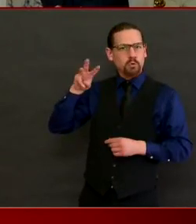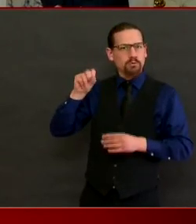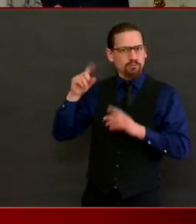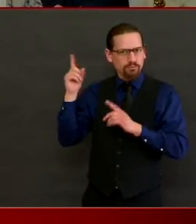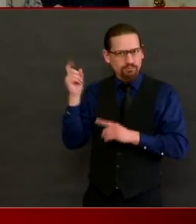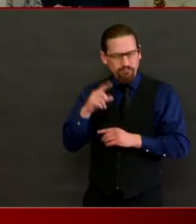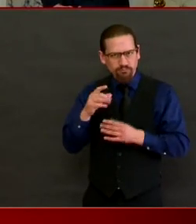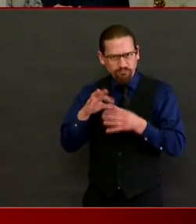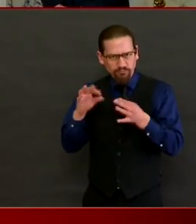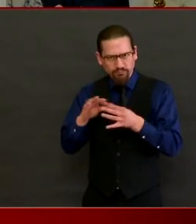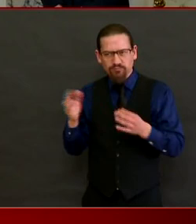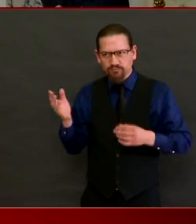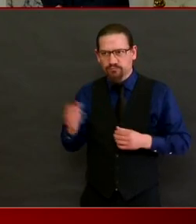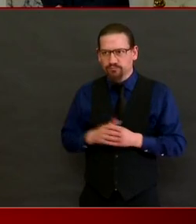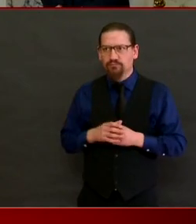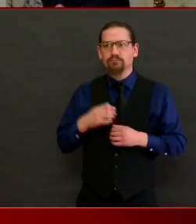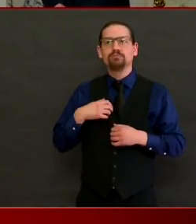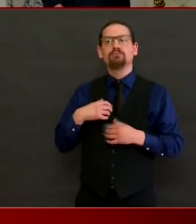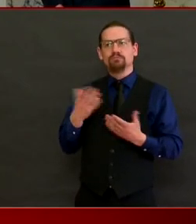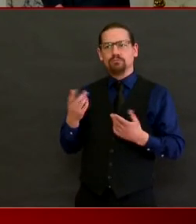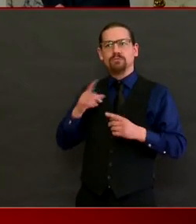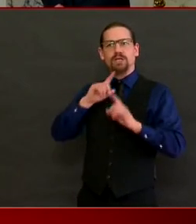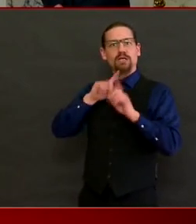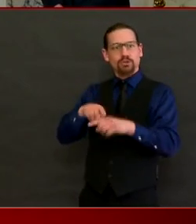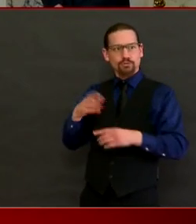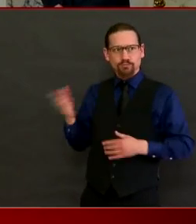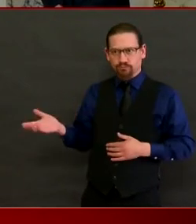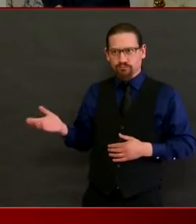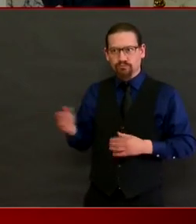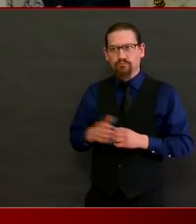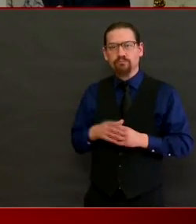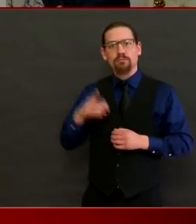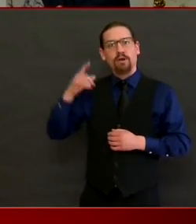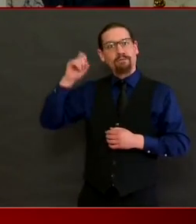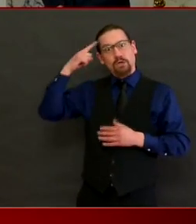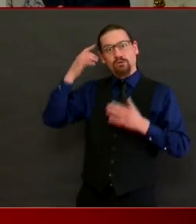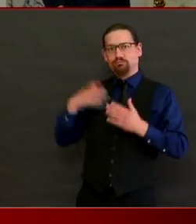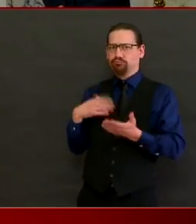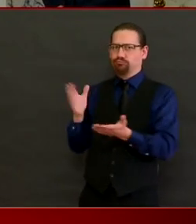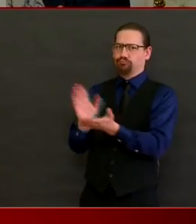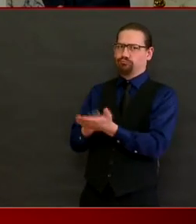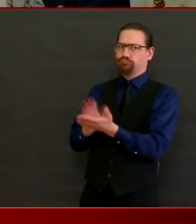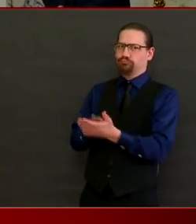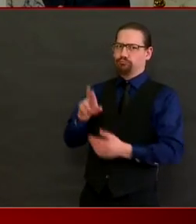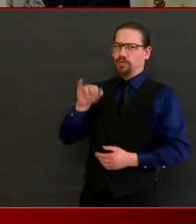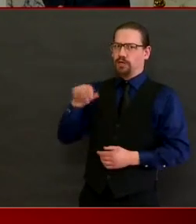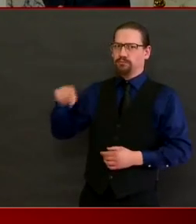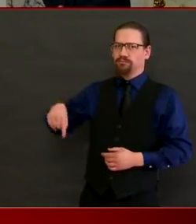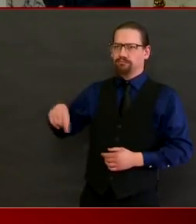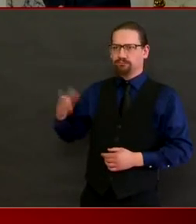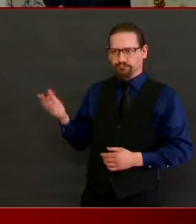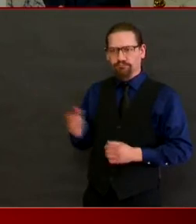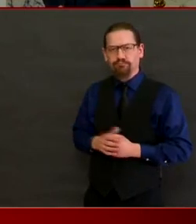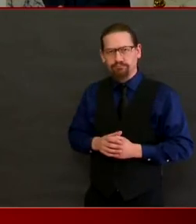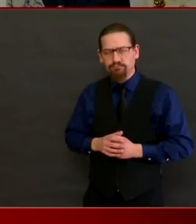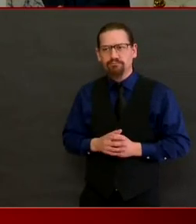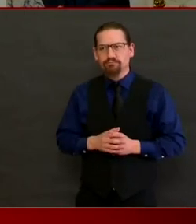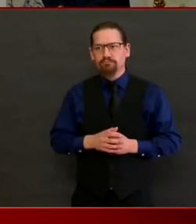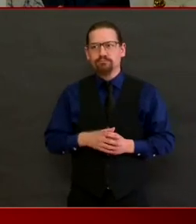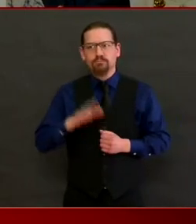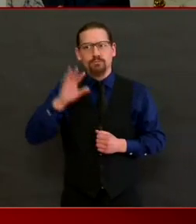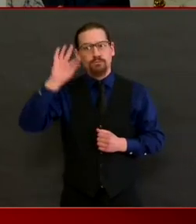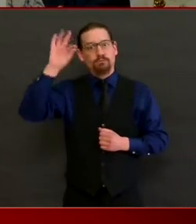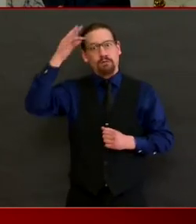reflection of what she's saying when we're talking to federal leaders, working globally